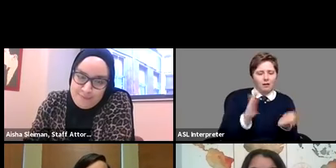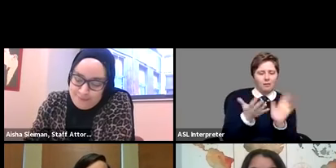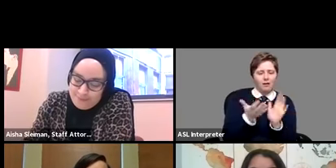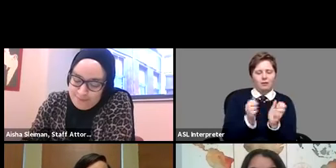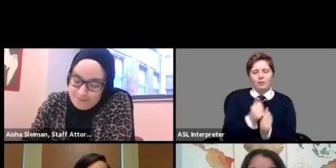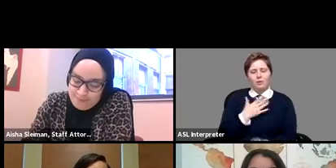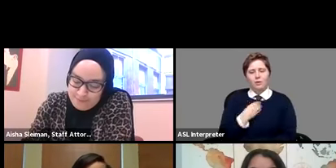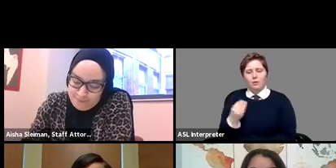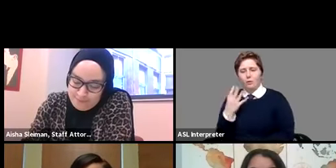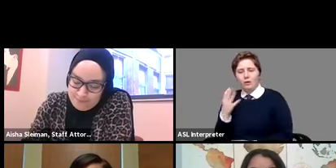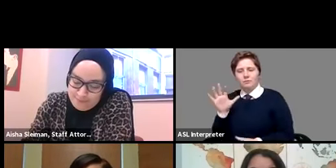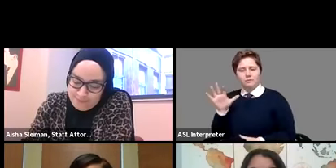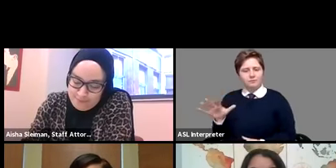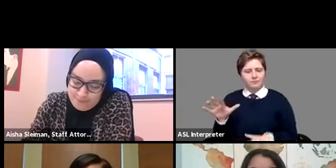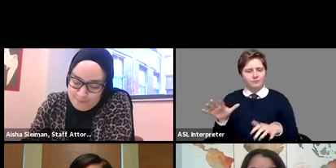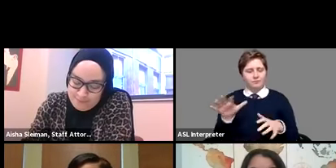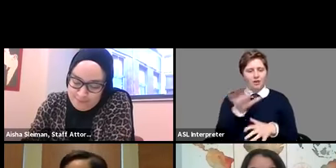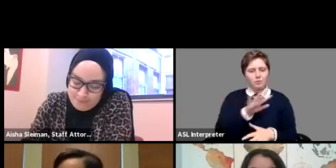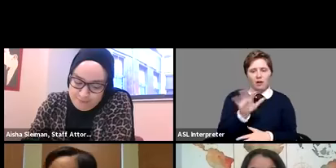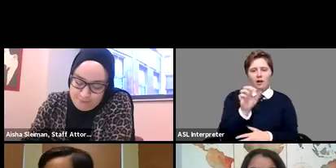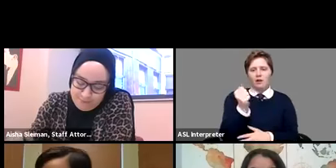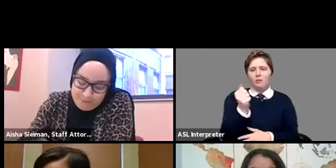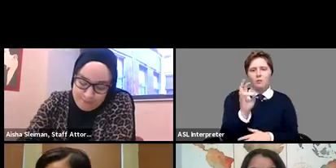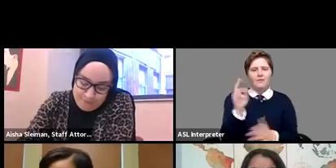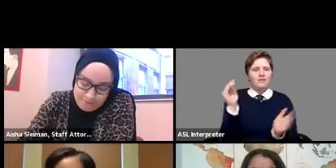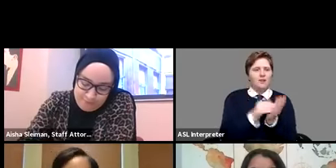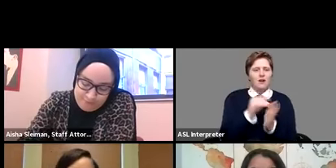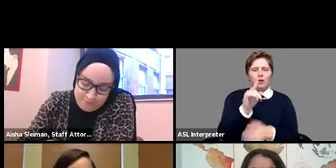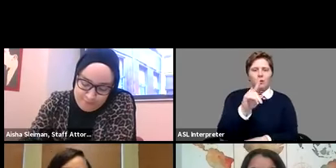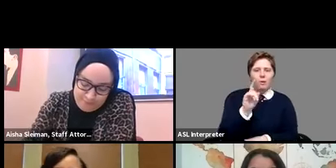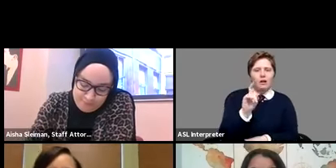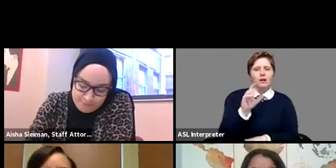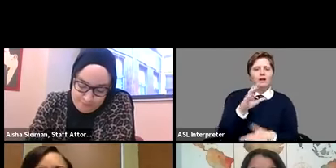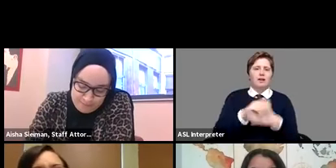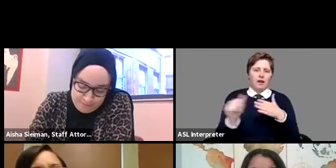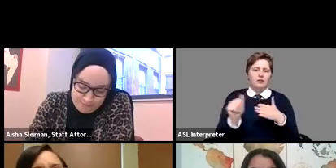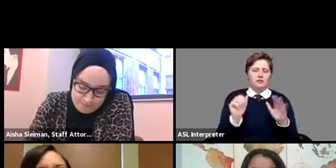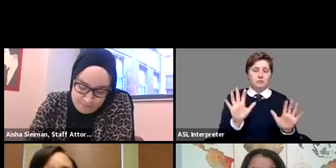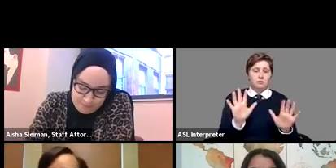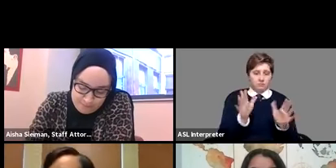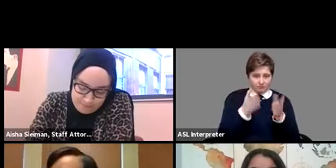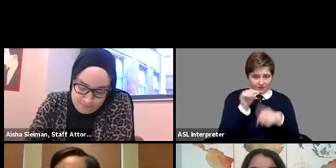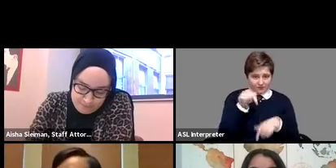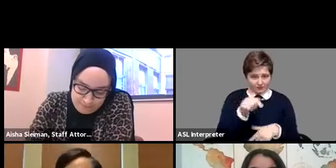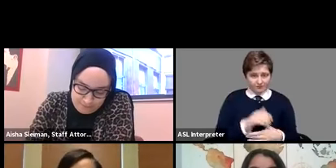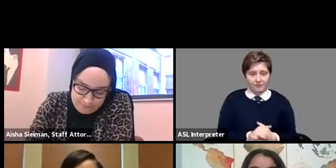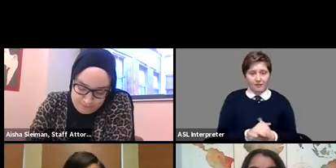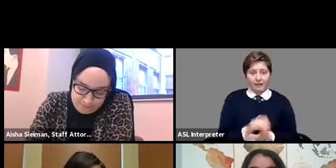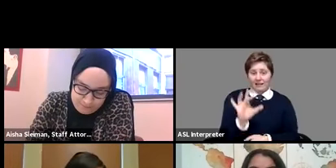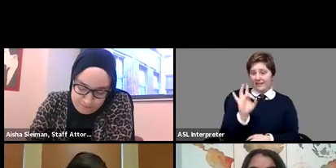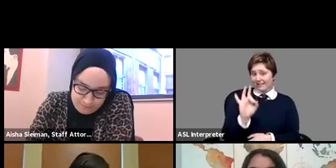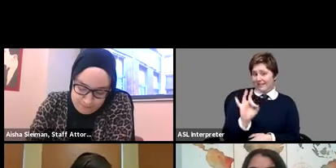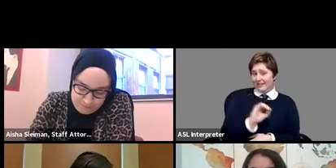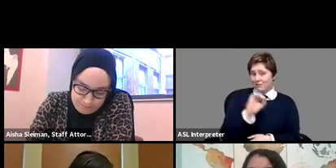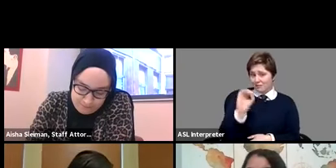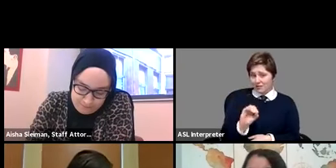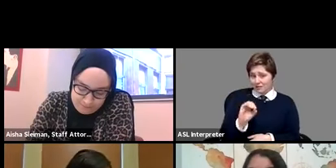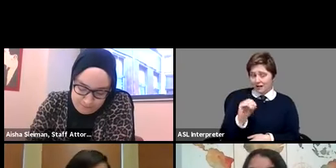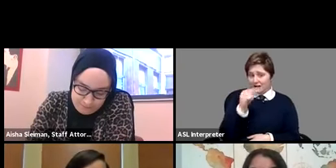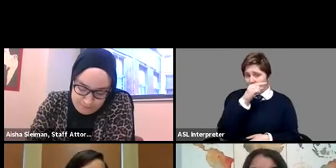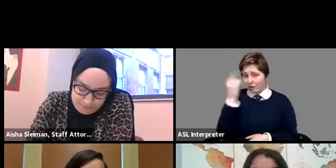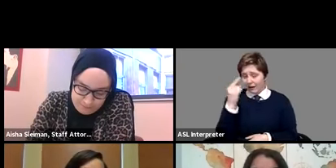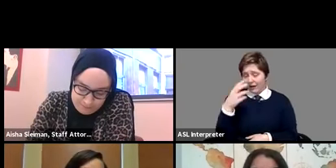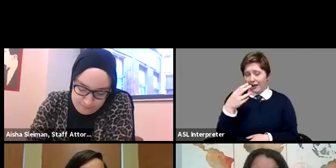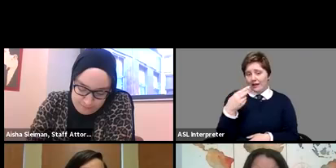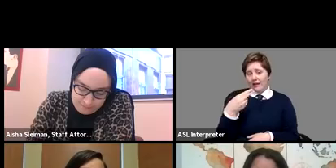counterparts roughly 17 100 listen to this eight percent of black and